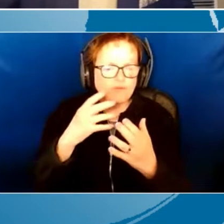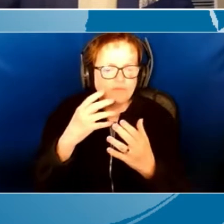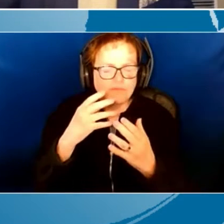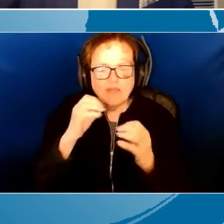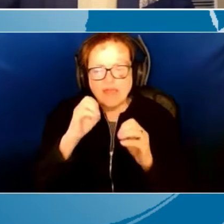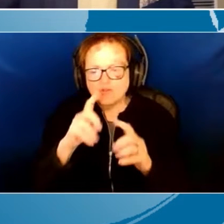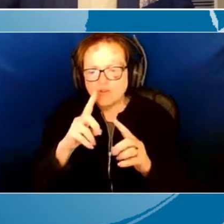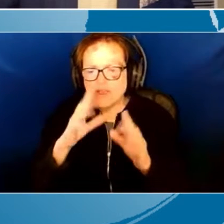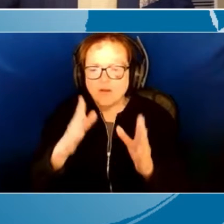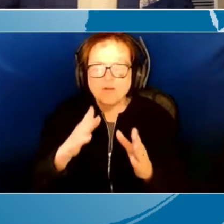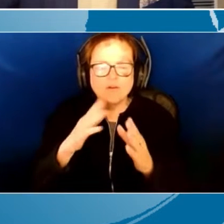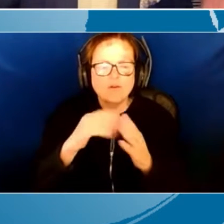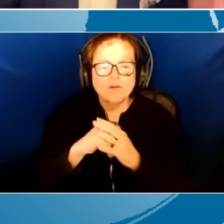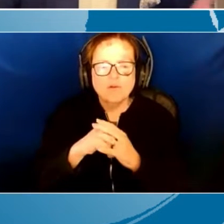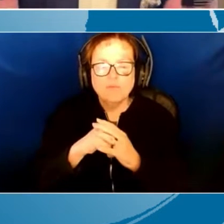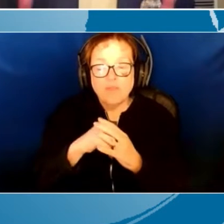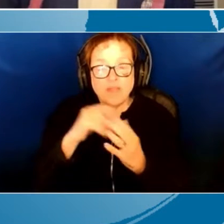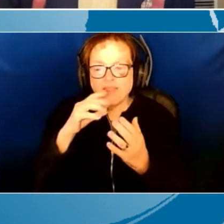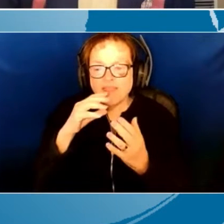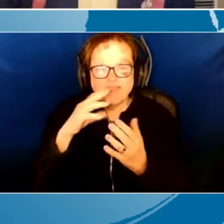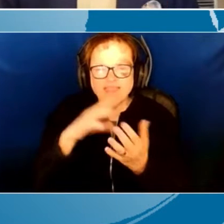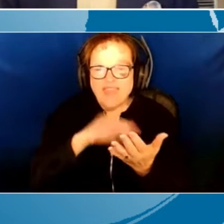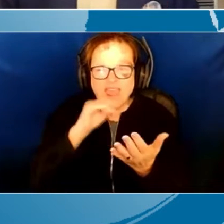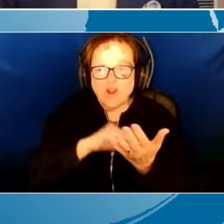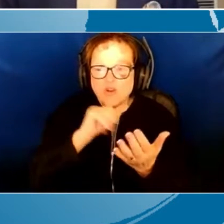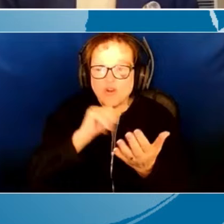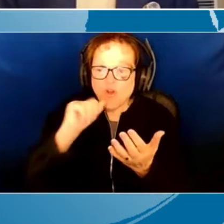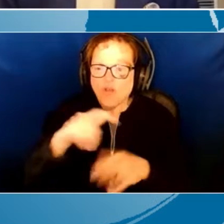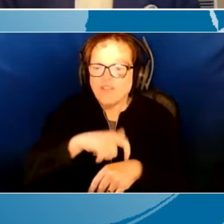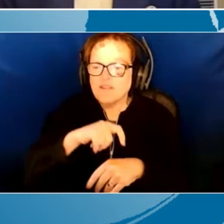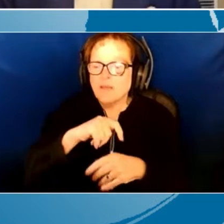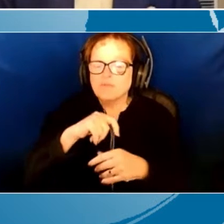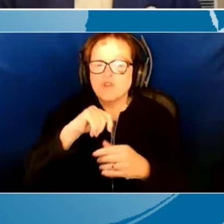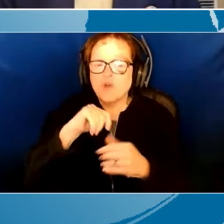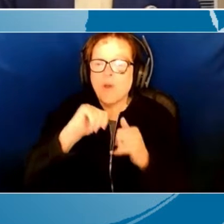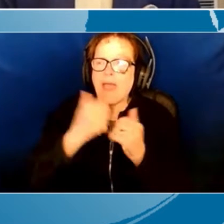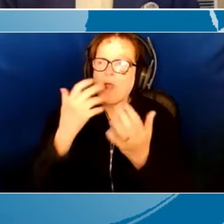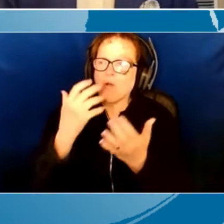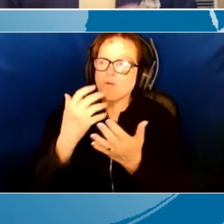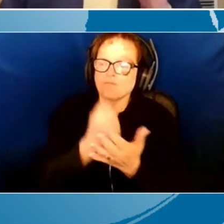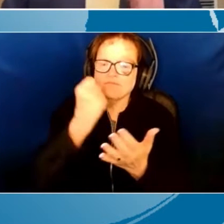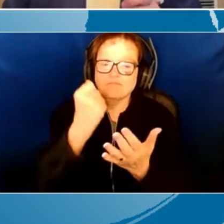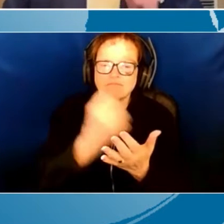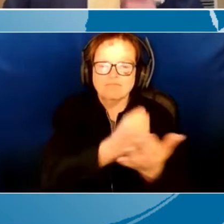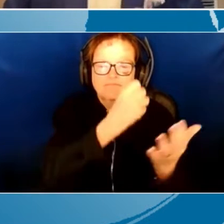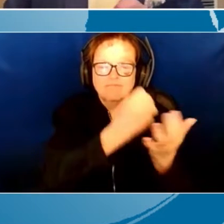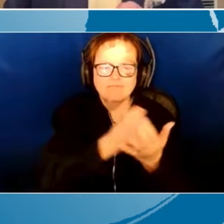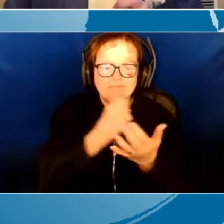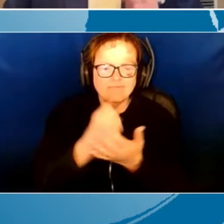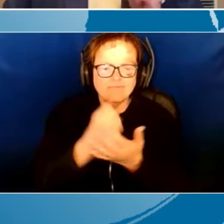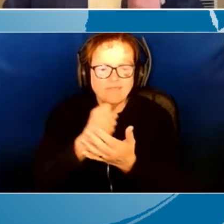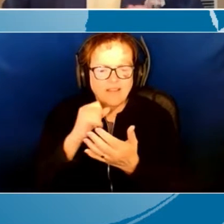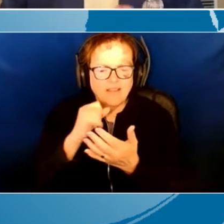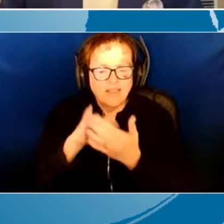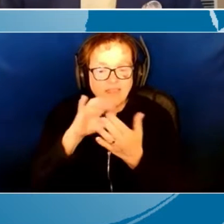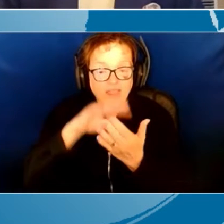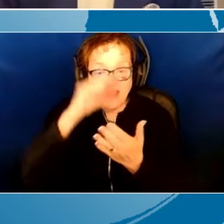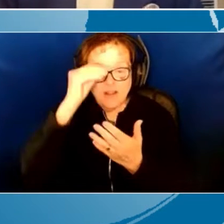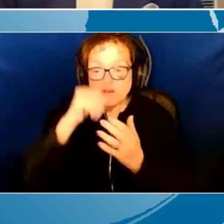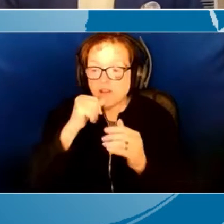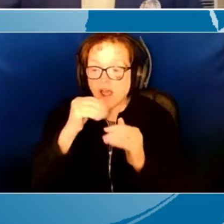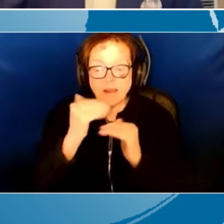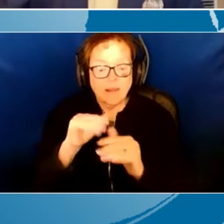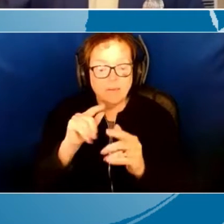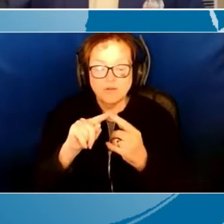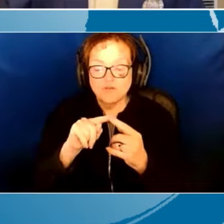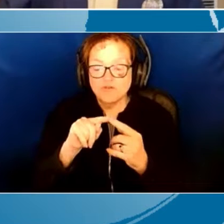the time. How do we capitalize on those natural learning opportunities and not limit our outcomes just to the